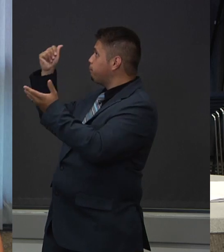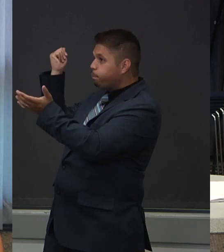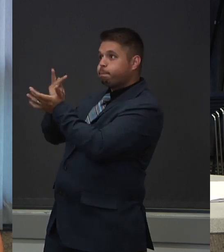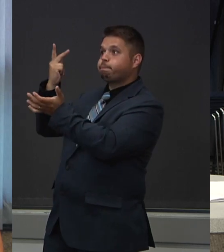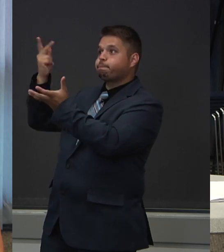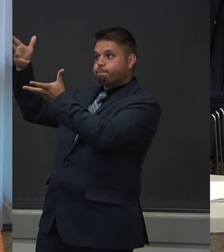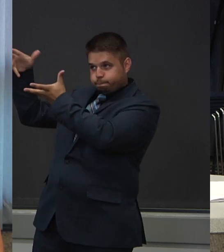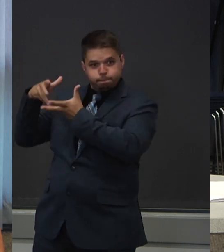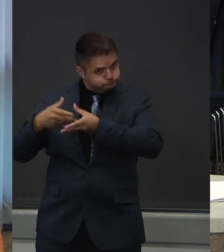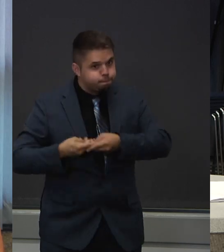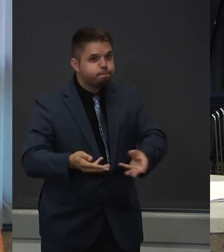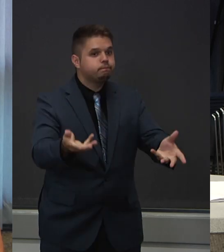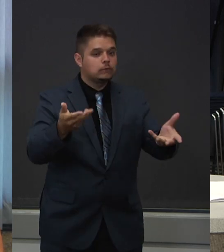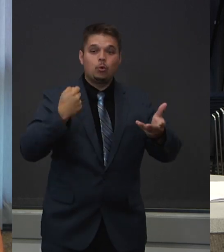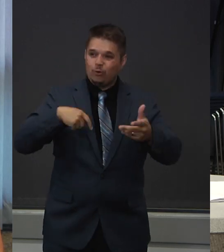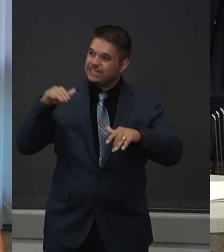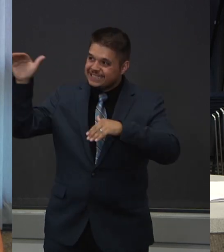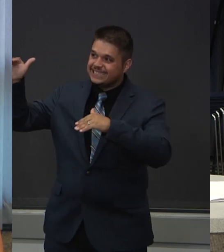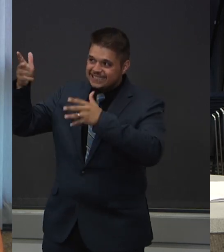to get it approved.